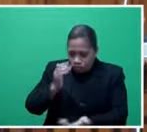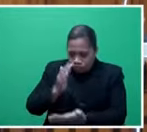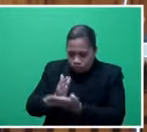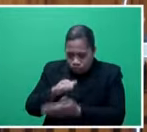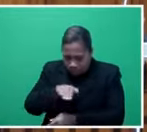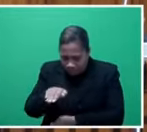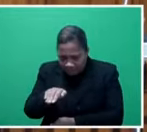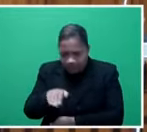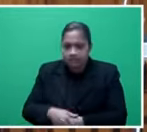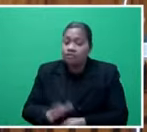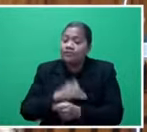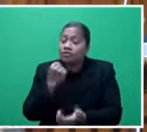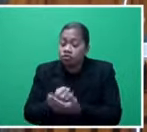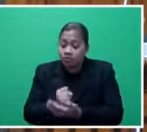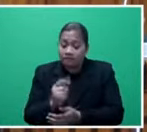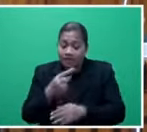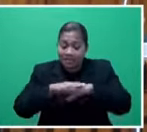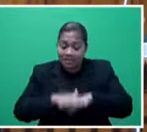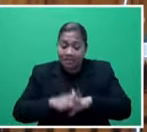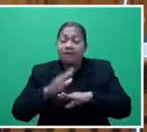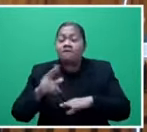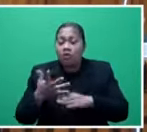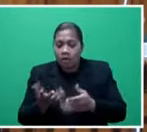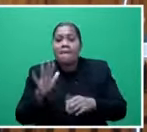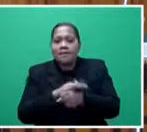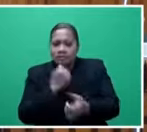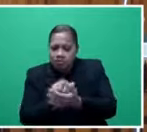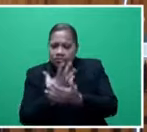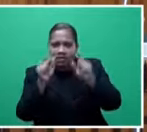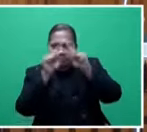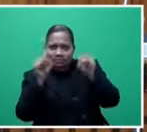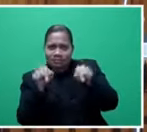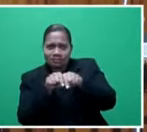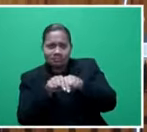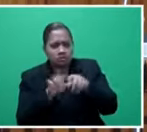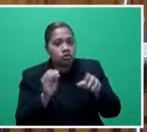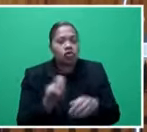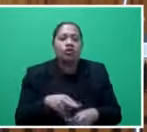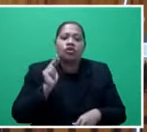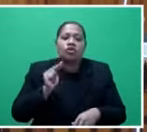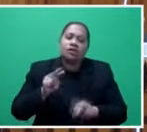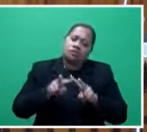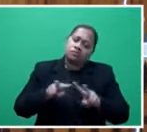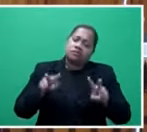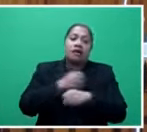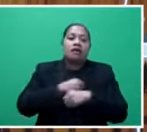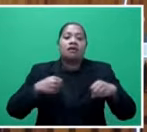first row of seats, otherwise it's an offence. Make sure you put assignments. So, we need to look at overall our attitude.